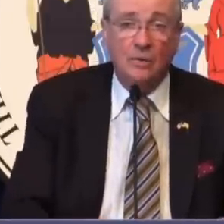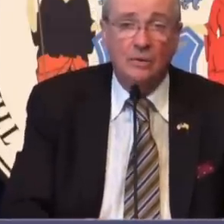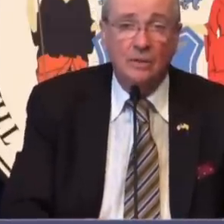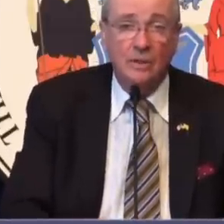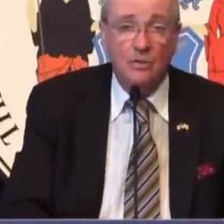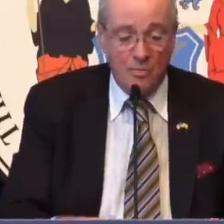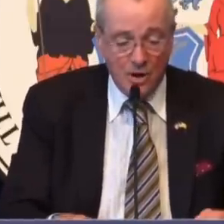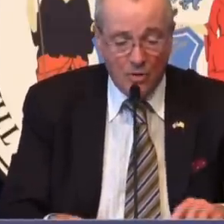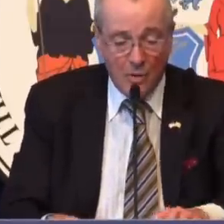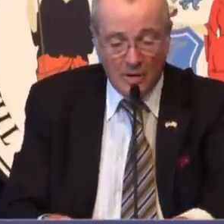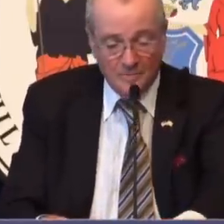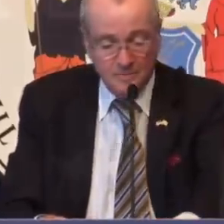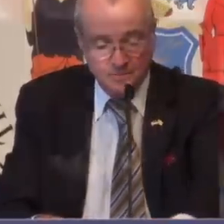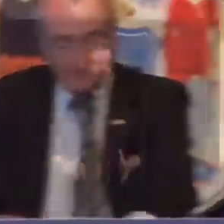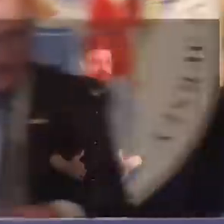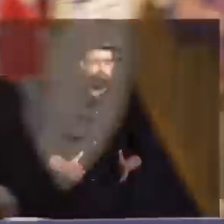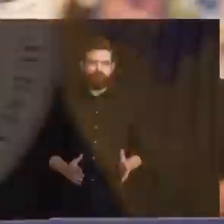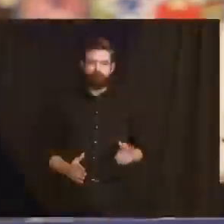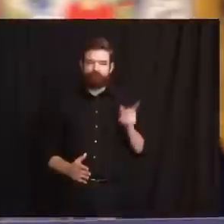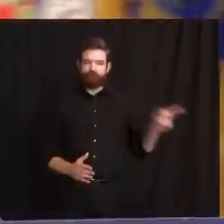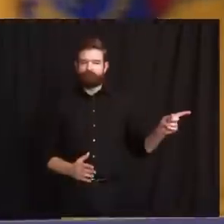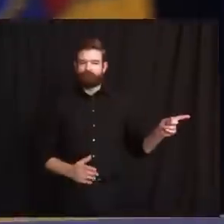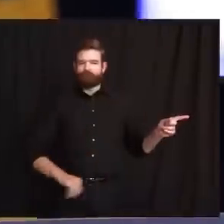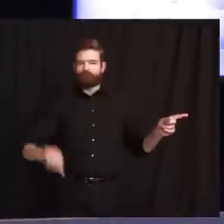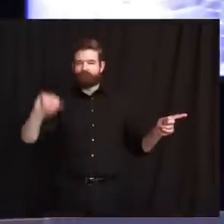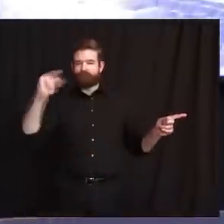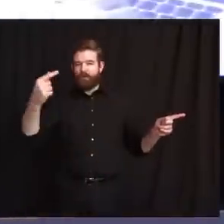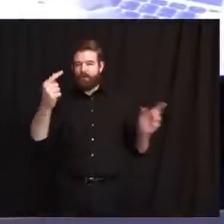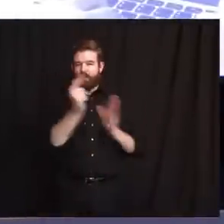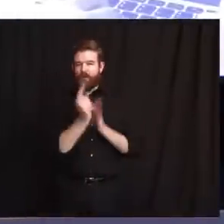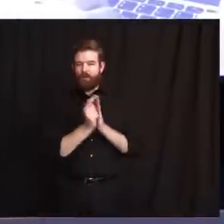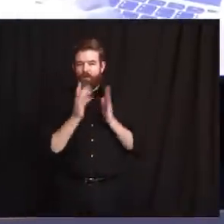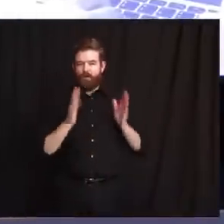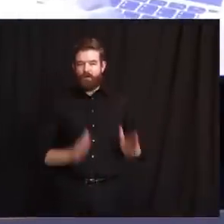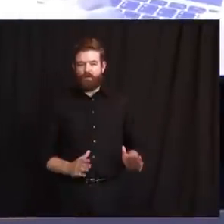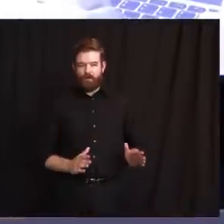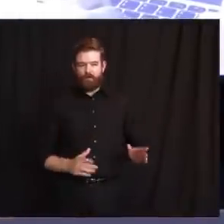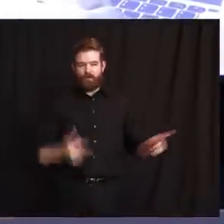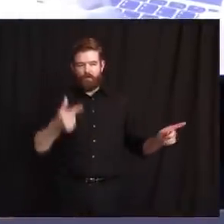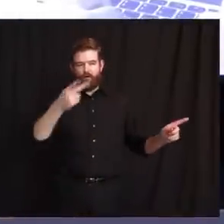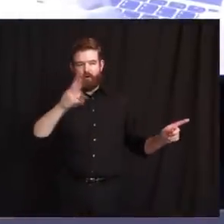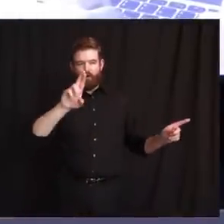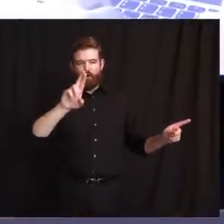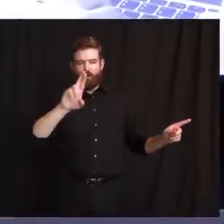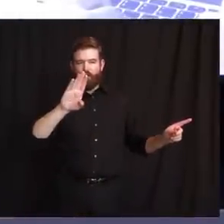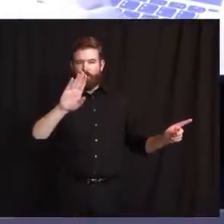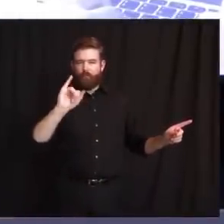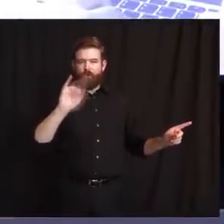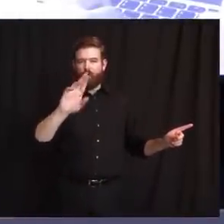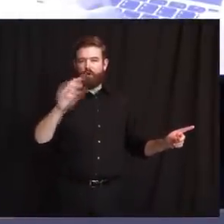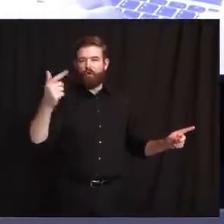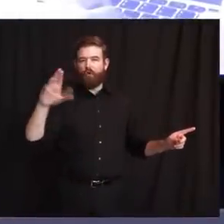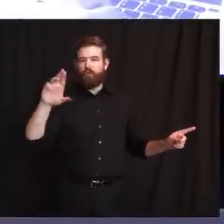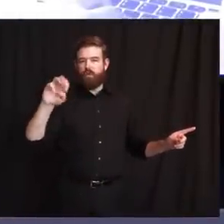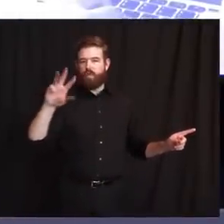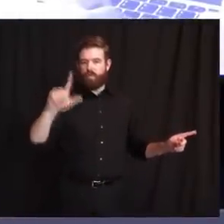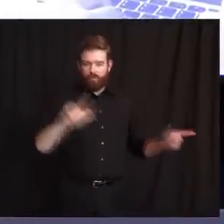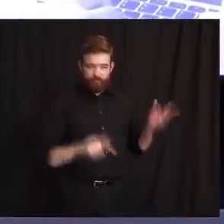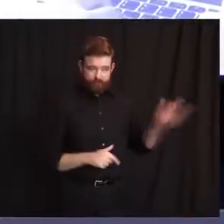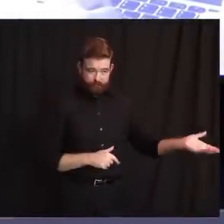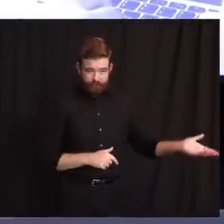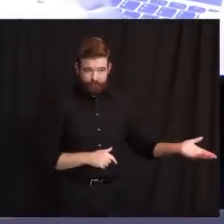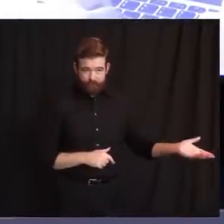Attorney General, Gurbir Grewal. Thank you, Governor, for your steady leadership during this difficult moment. And good afternoon, everyone.